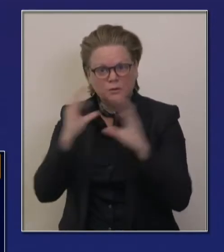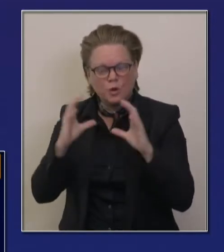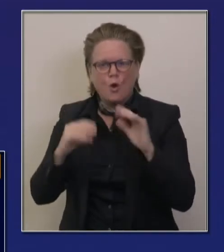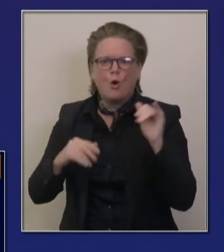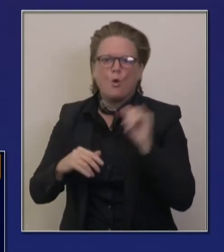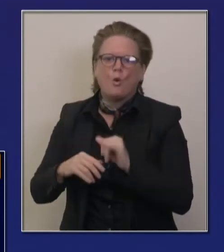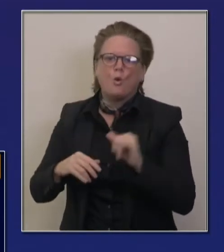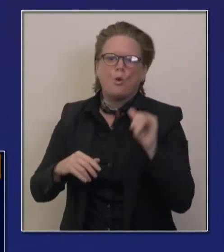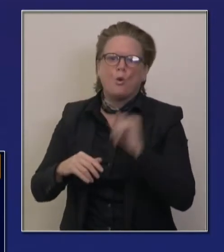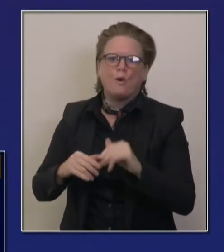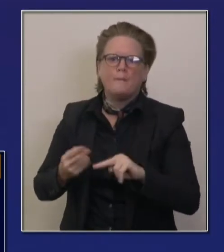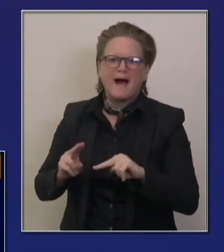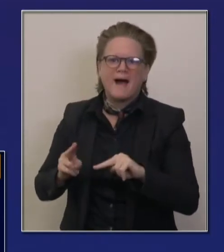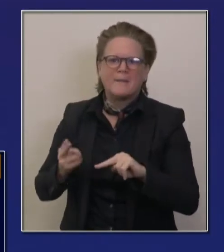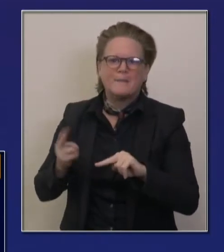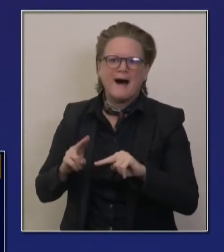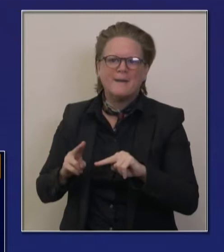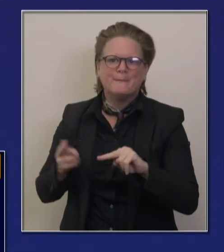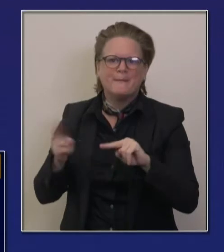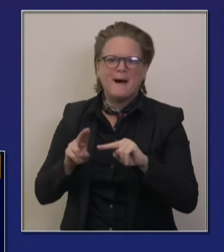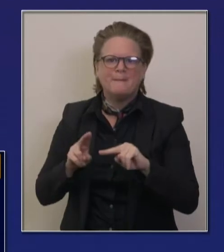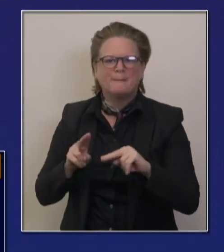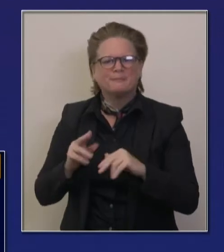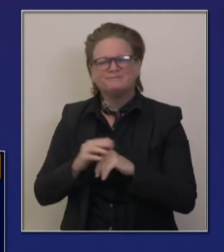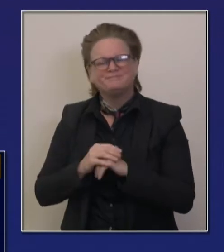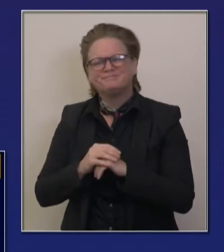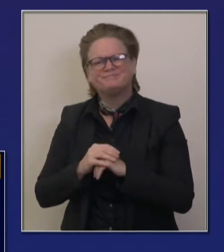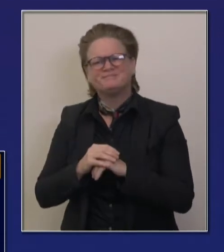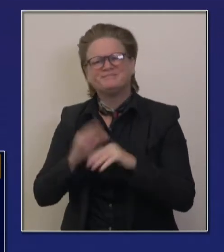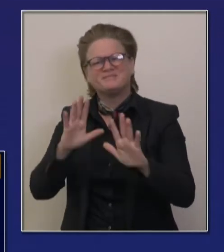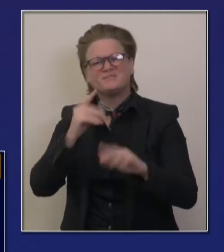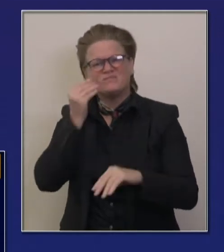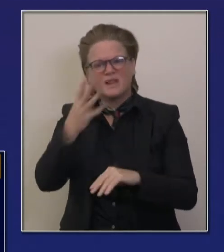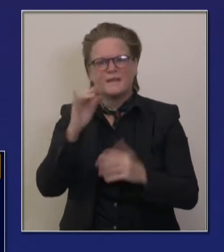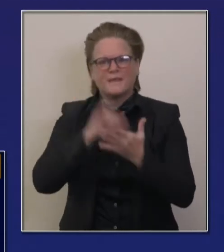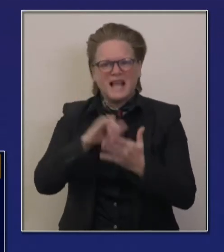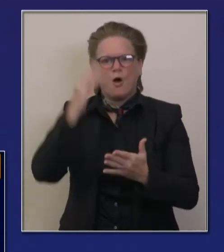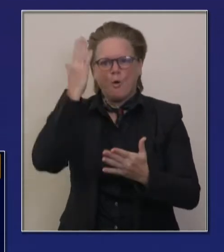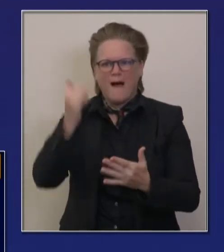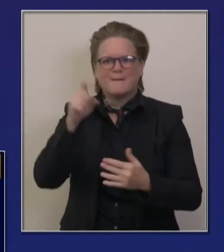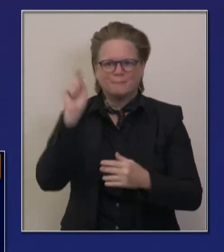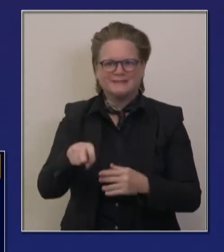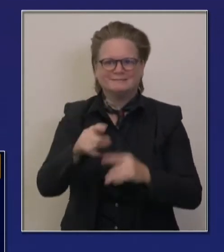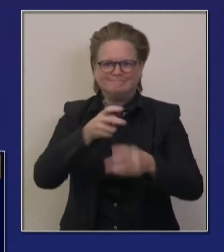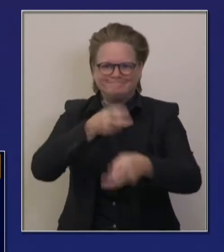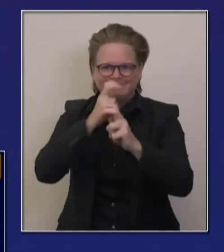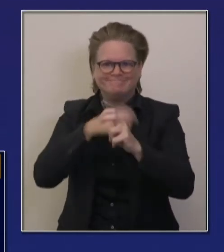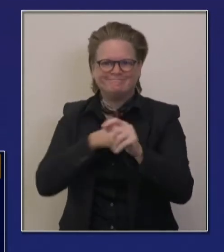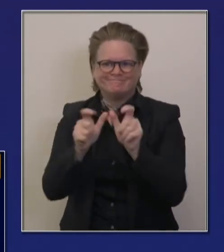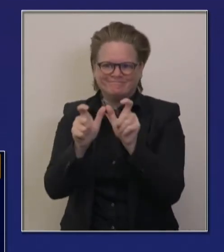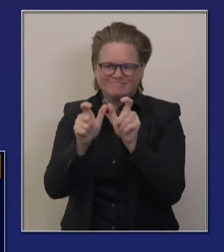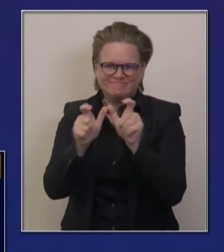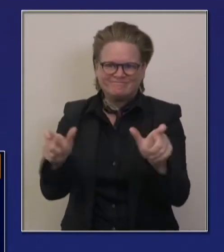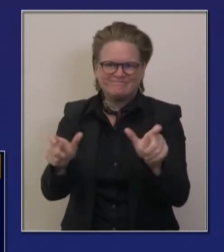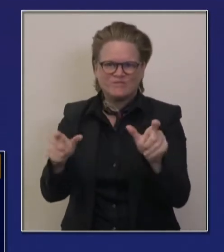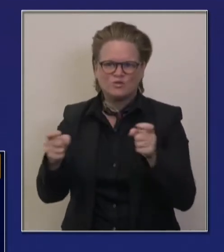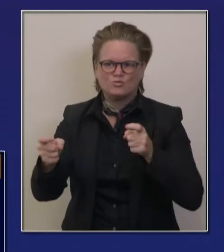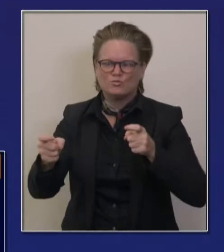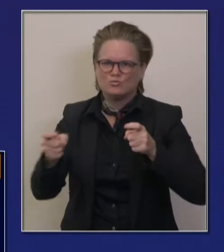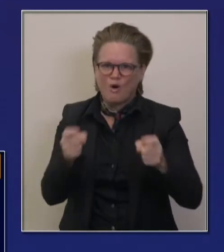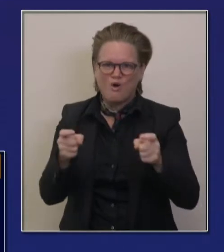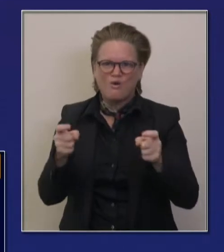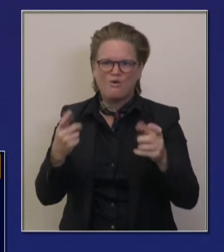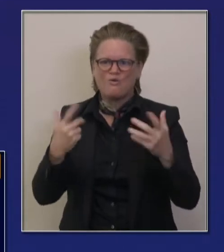announcement we did, rather, last week as it relates to further, uh, controls, further, uh, rather protocols